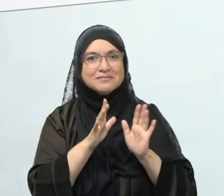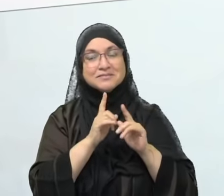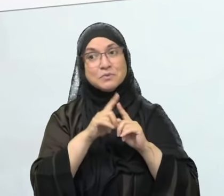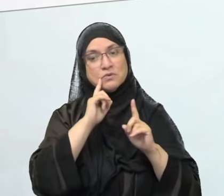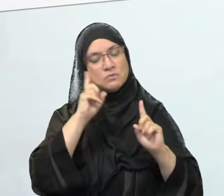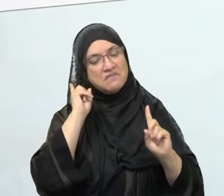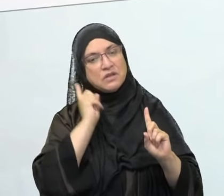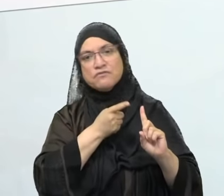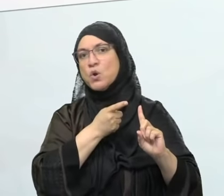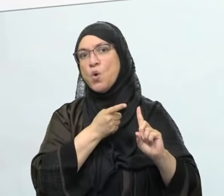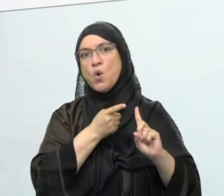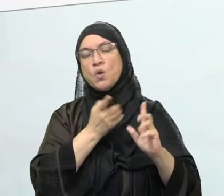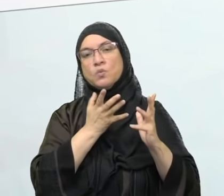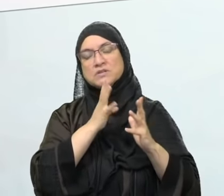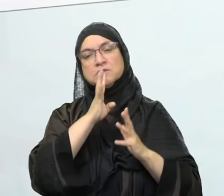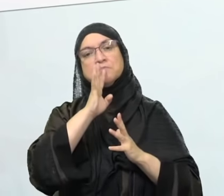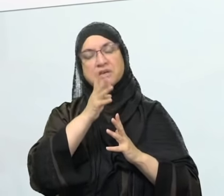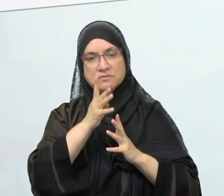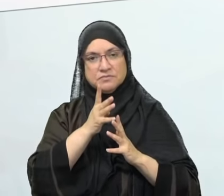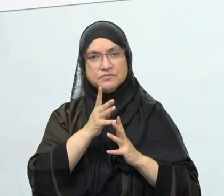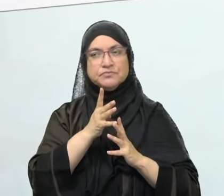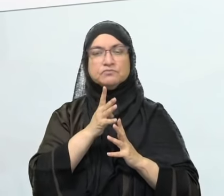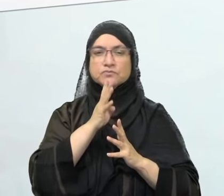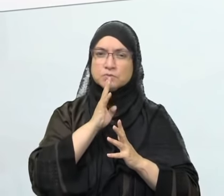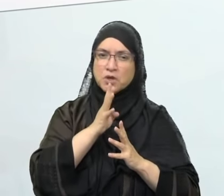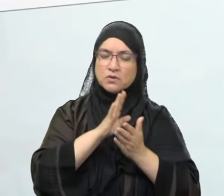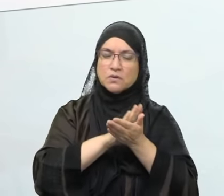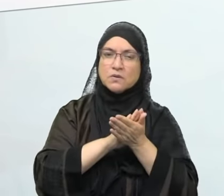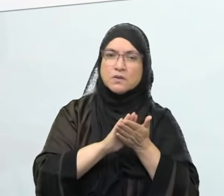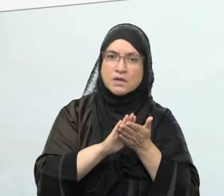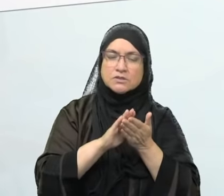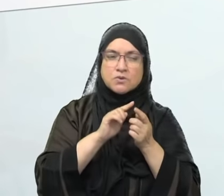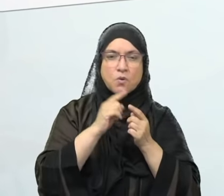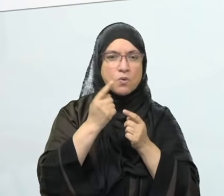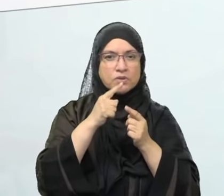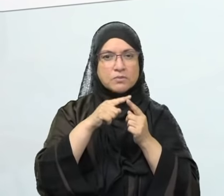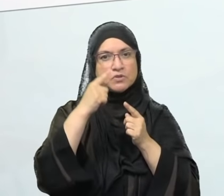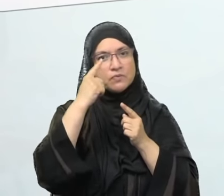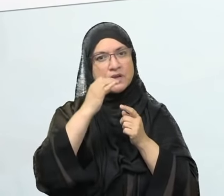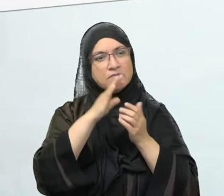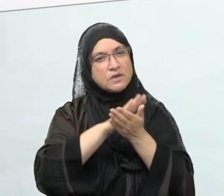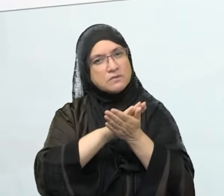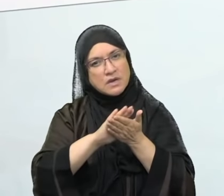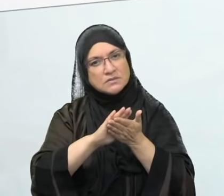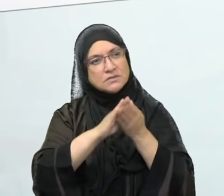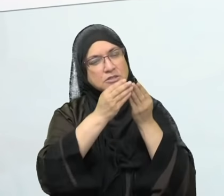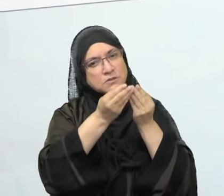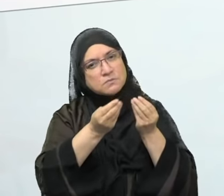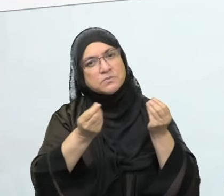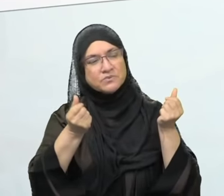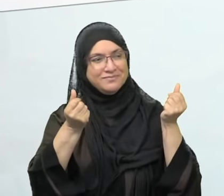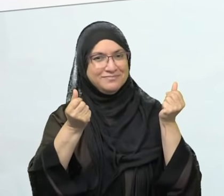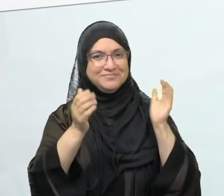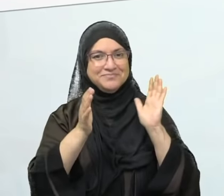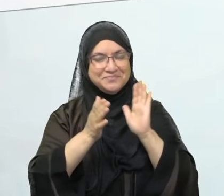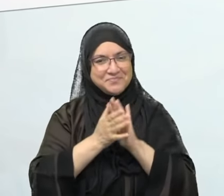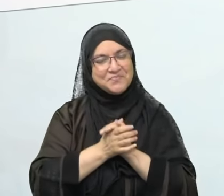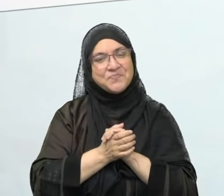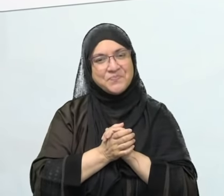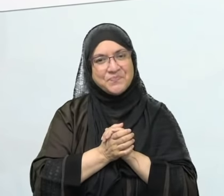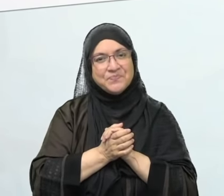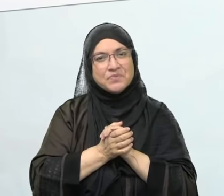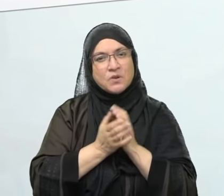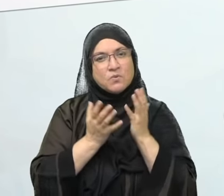getting close to the Prophet sallallahu alayhi wa sallam, may Allah subhanahu wa ta'ala make us amongst those that are closest to him in character in this life and in love of him